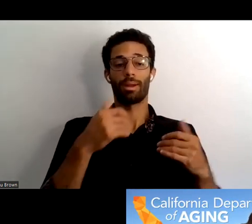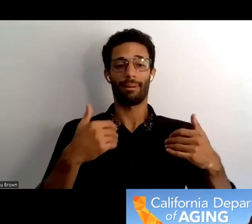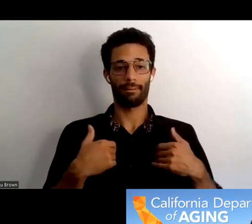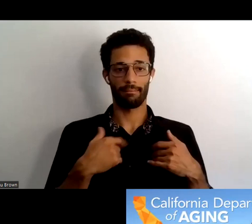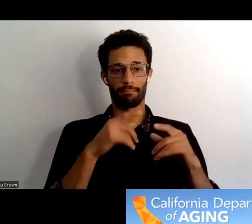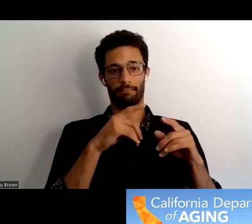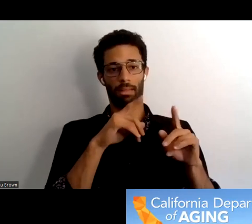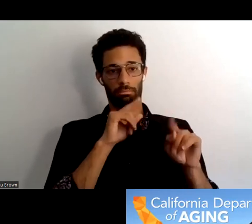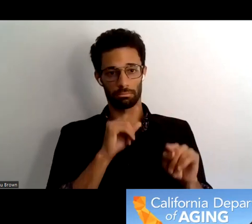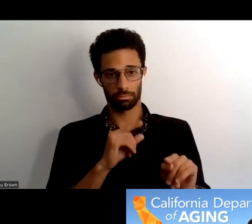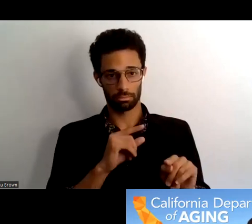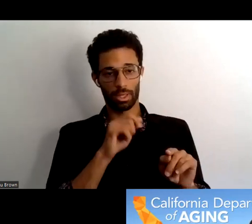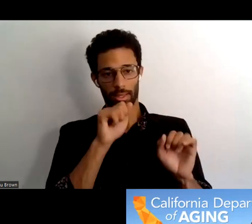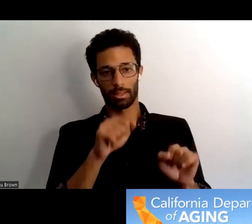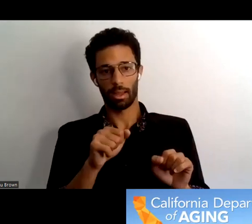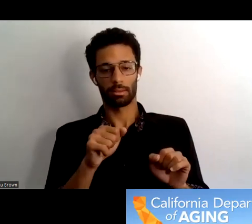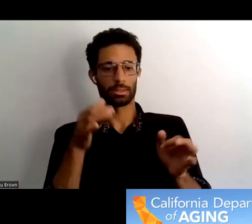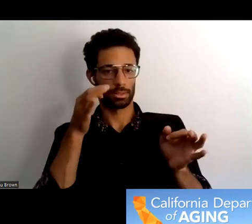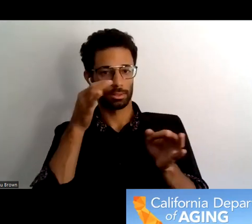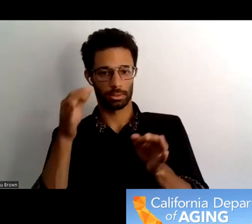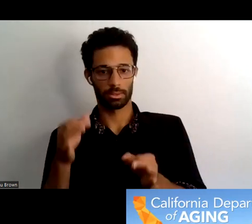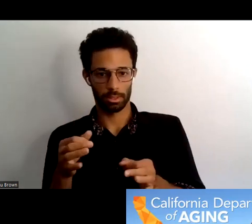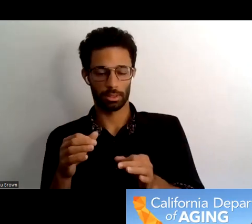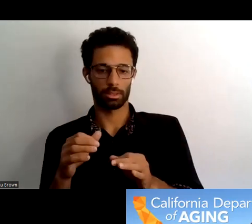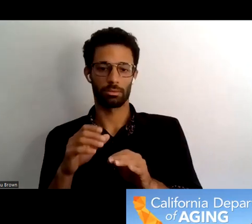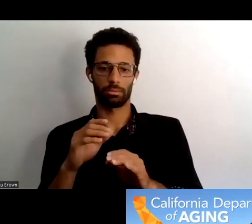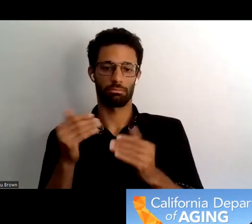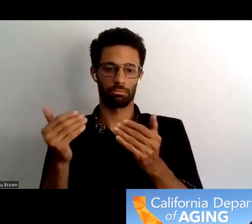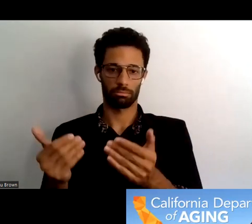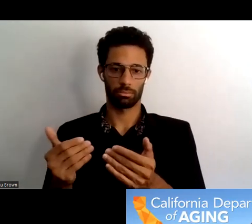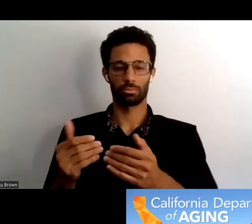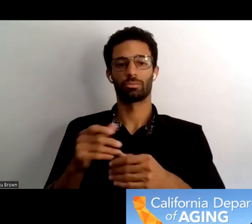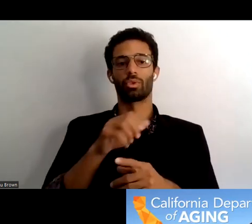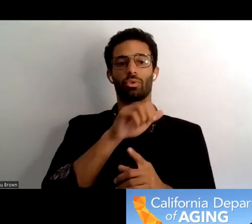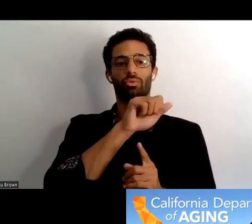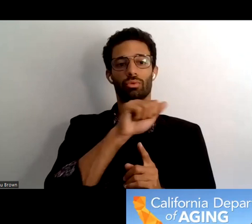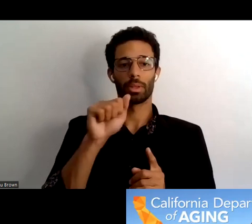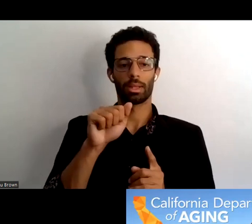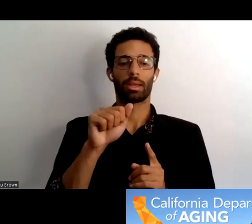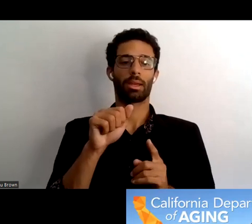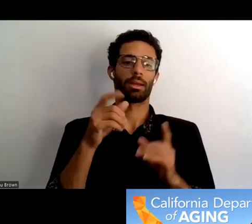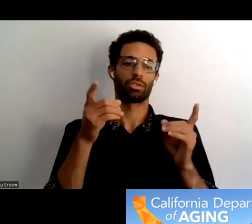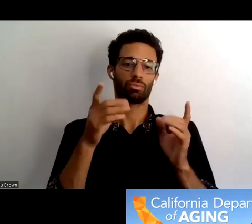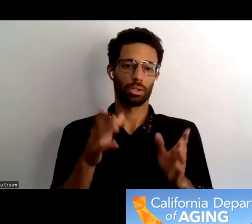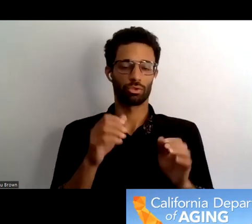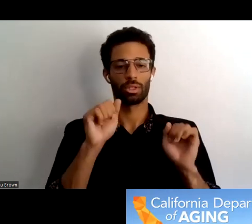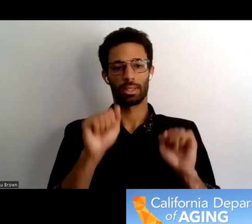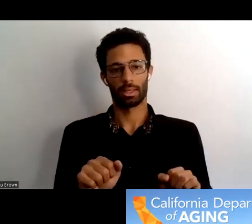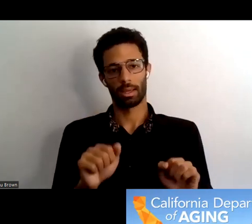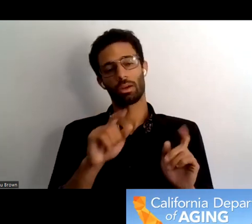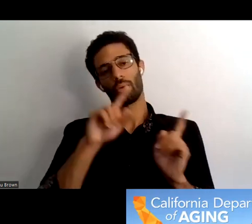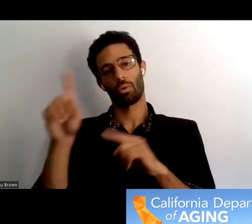if they choose to meaning such as our triple a's and triple a directors to take the survey to senior centers etc